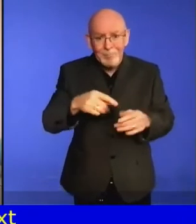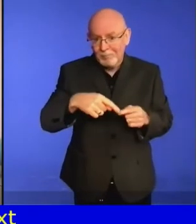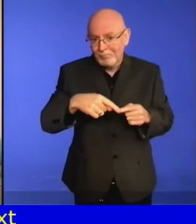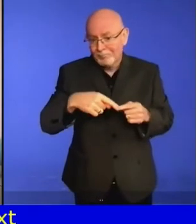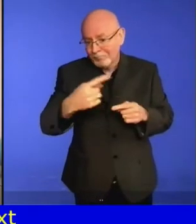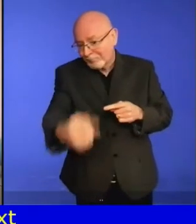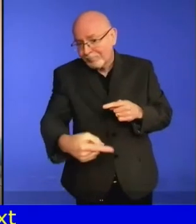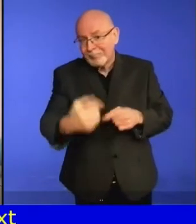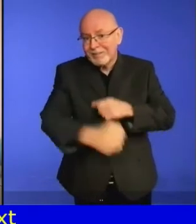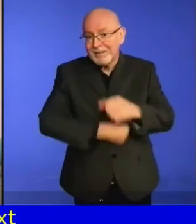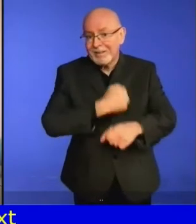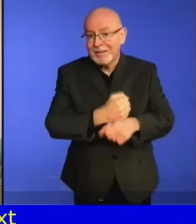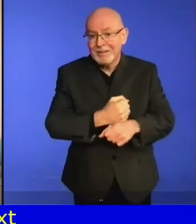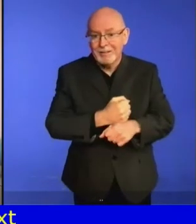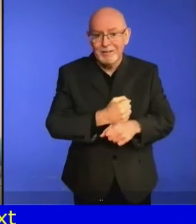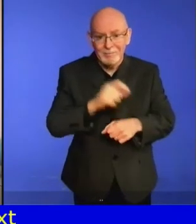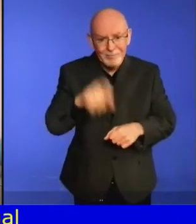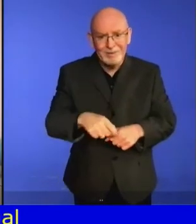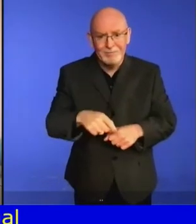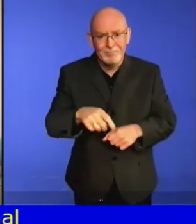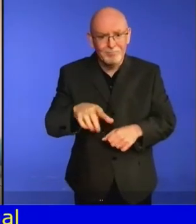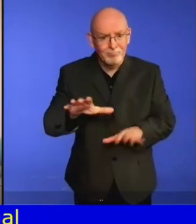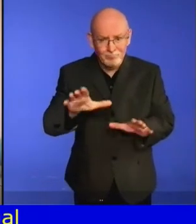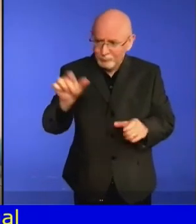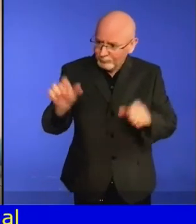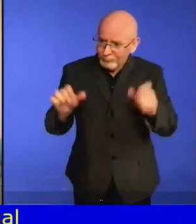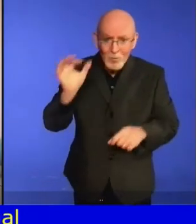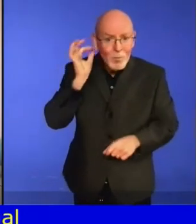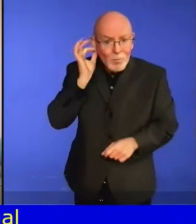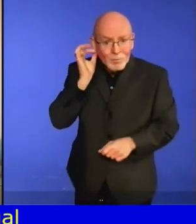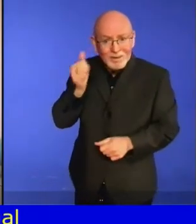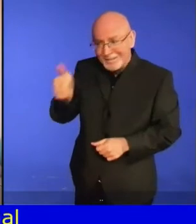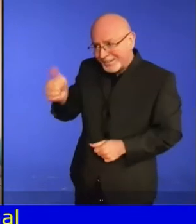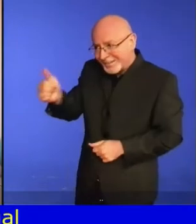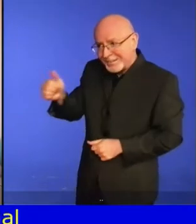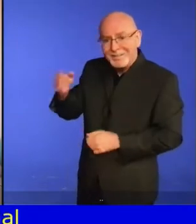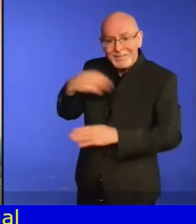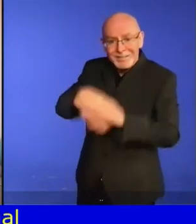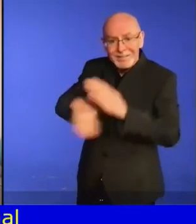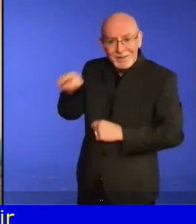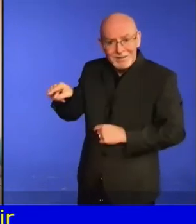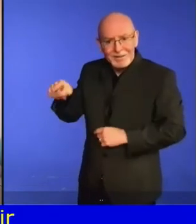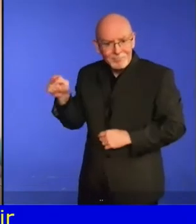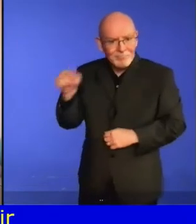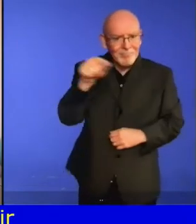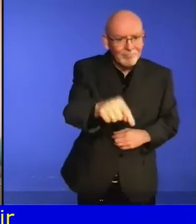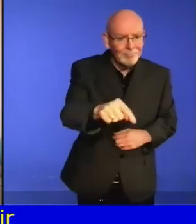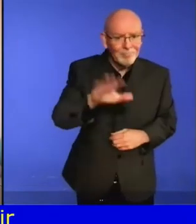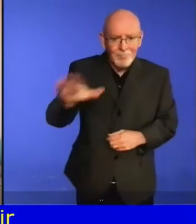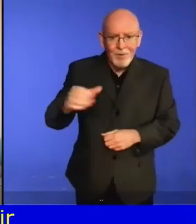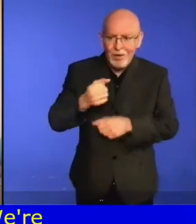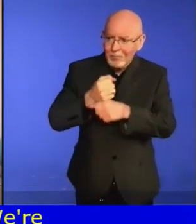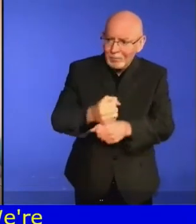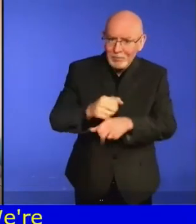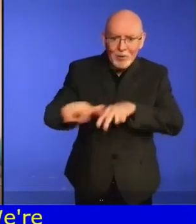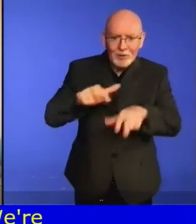about more than 500 million women with disabilities in the world who cannot wait any longer.